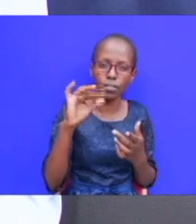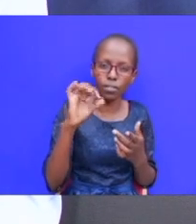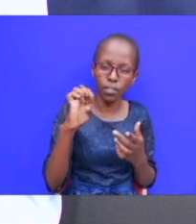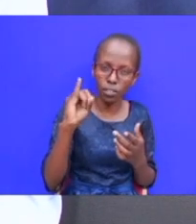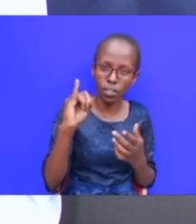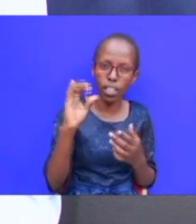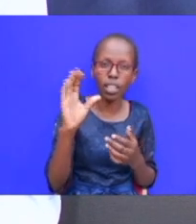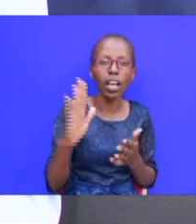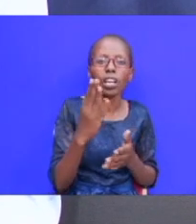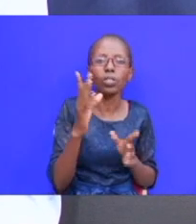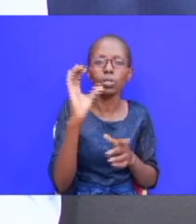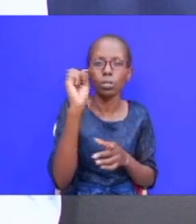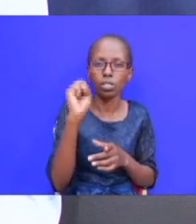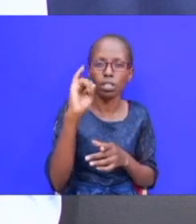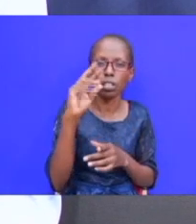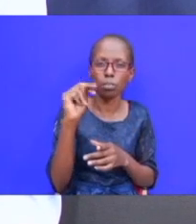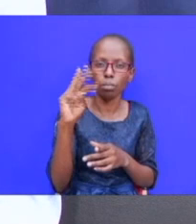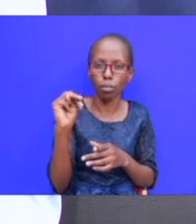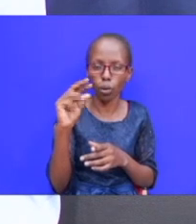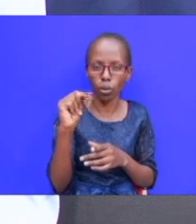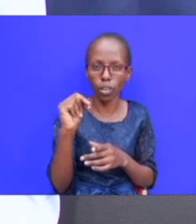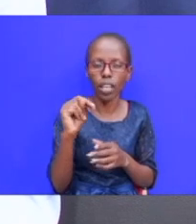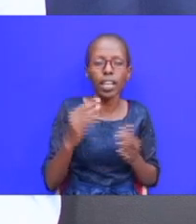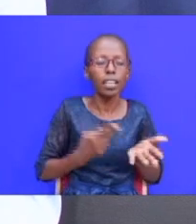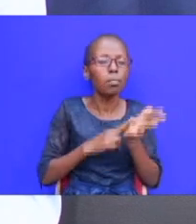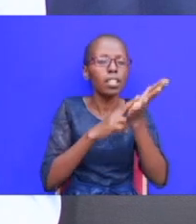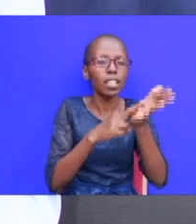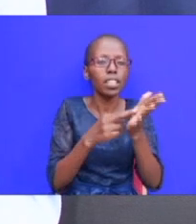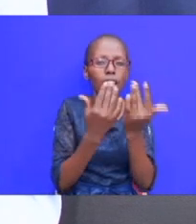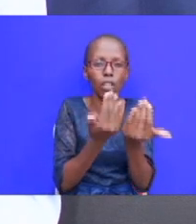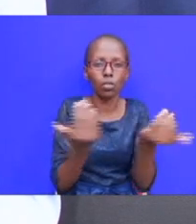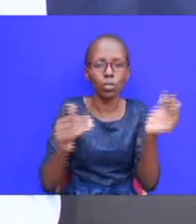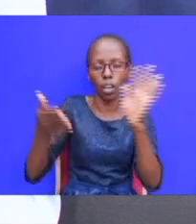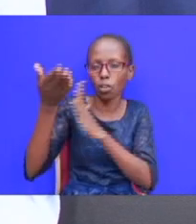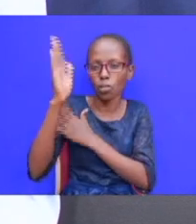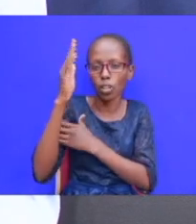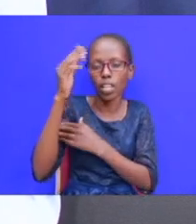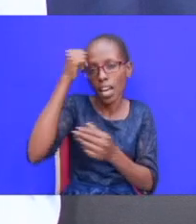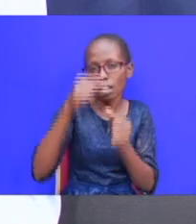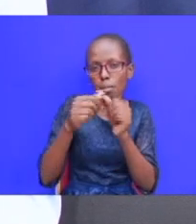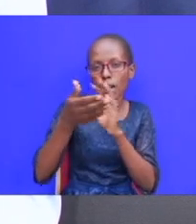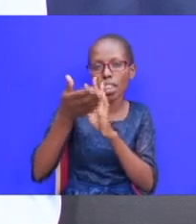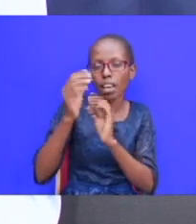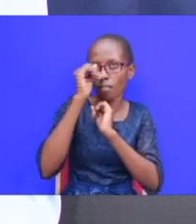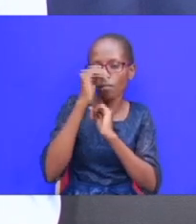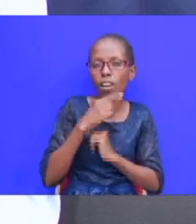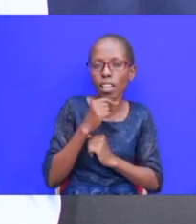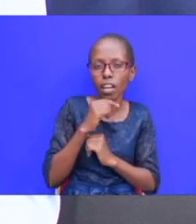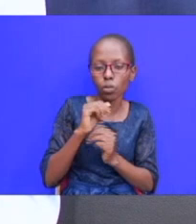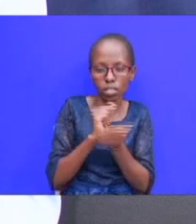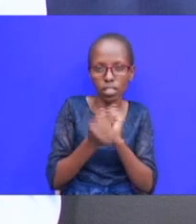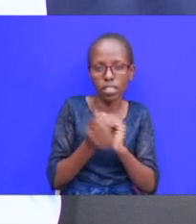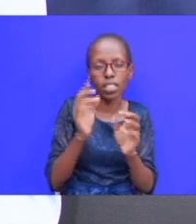represent the children of god they are supposed to have the truth remember their father was already changed in terms of character and so